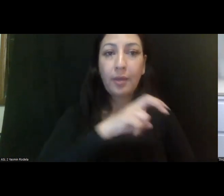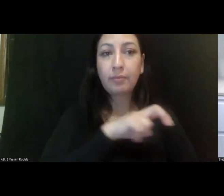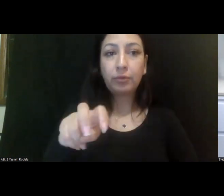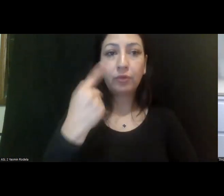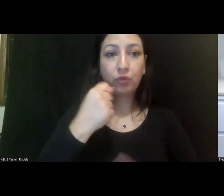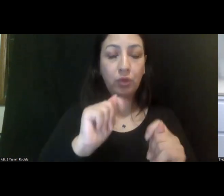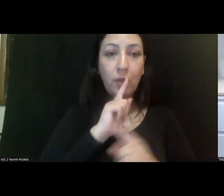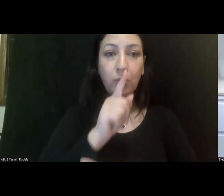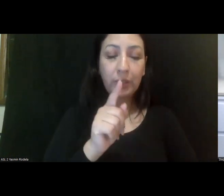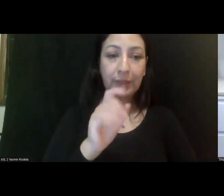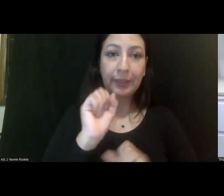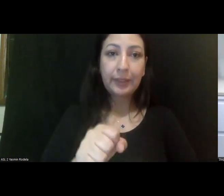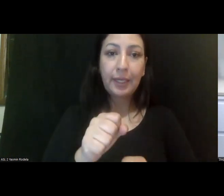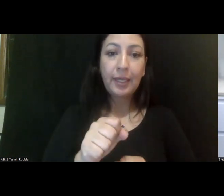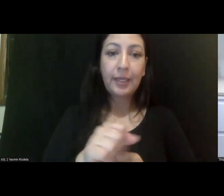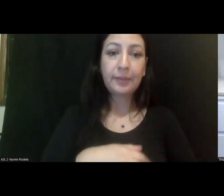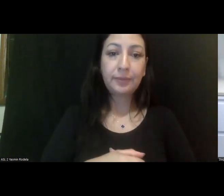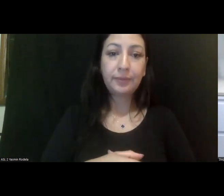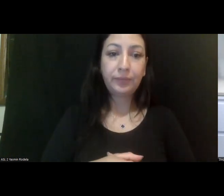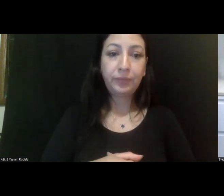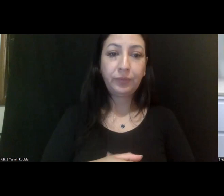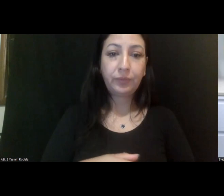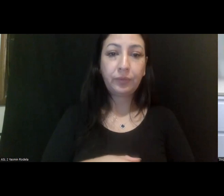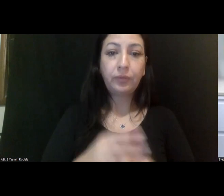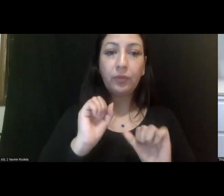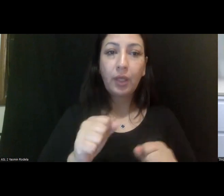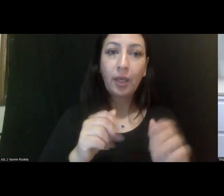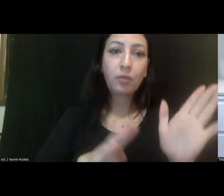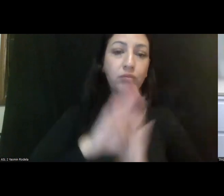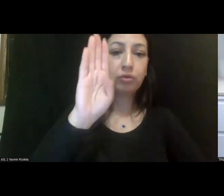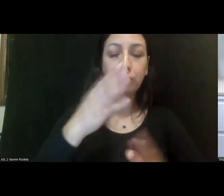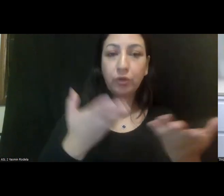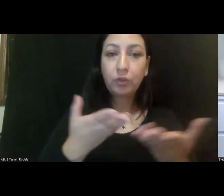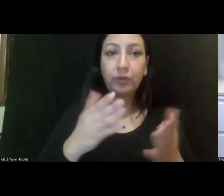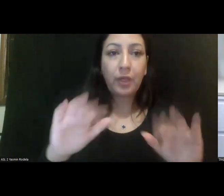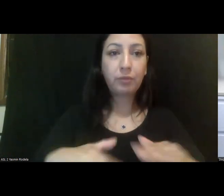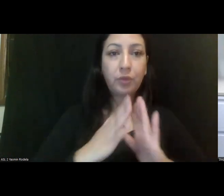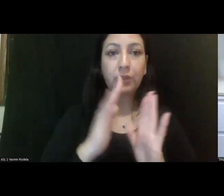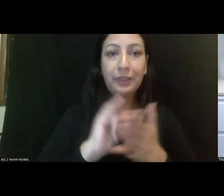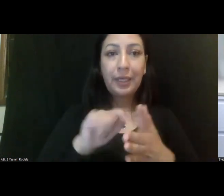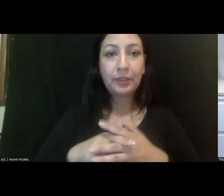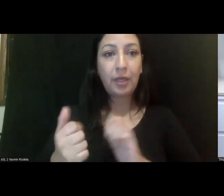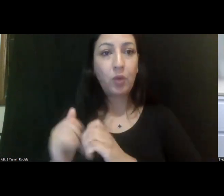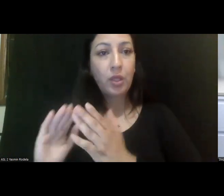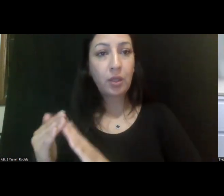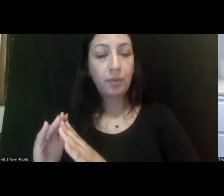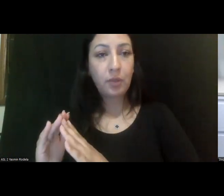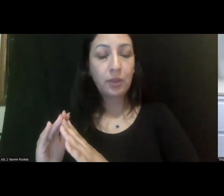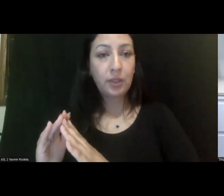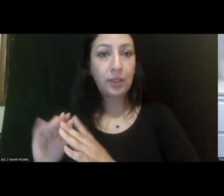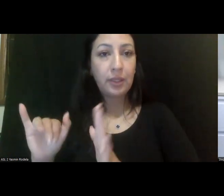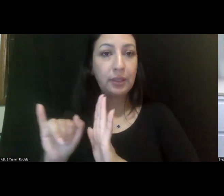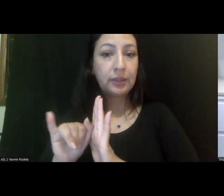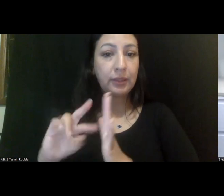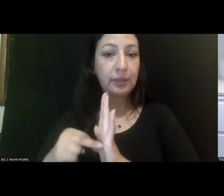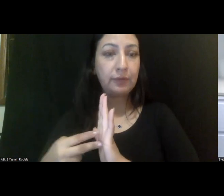trying to really, uh, propel, uh, services and, and approaches that, that, um, started as community, um, uh,